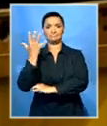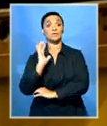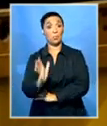Johannesburg.